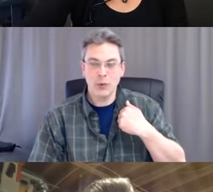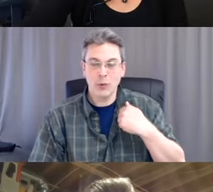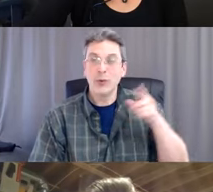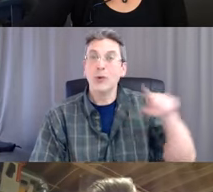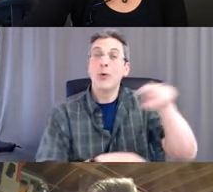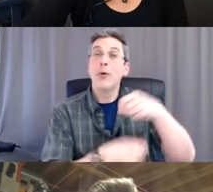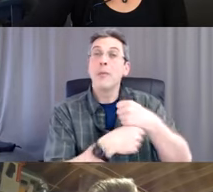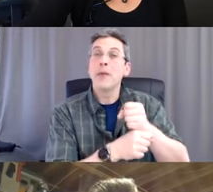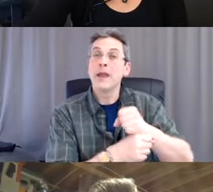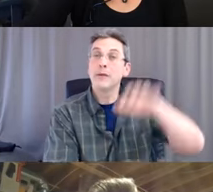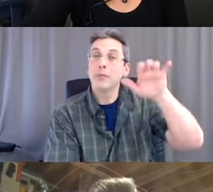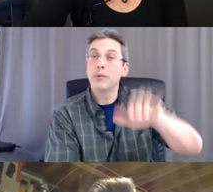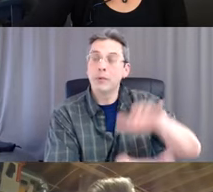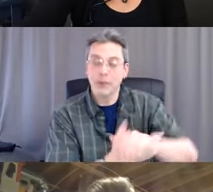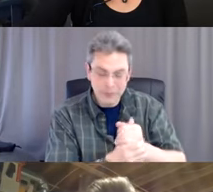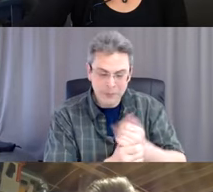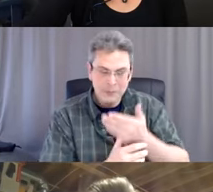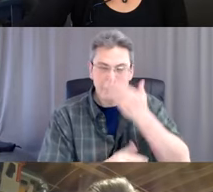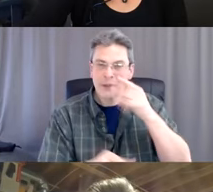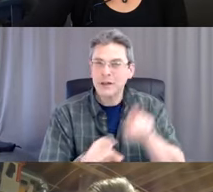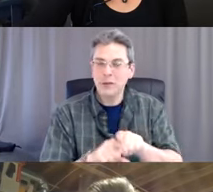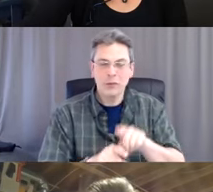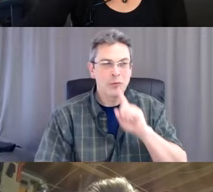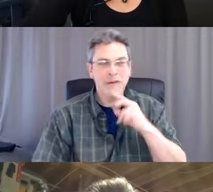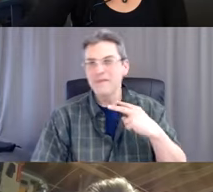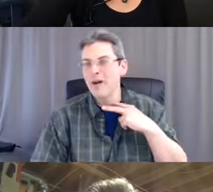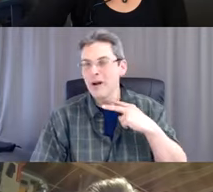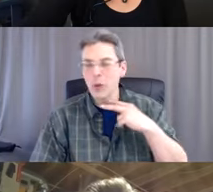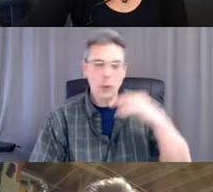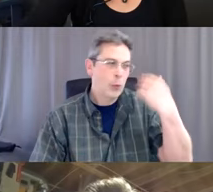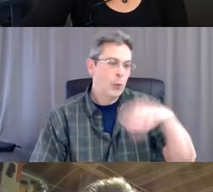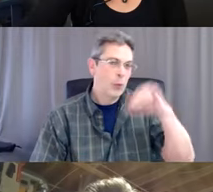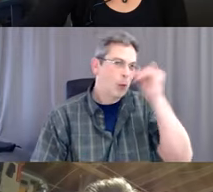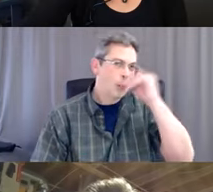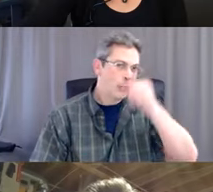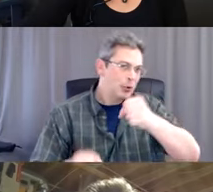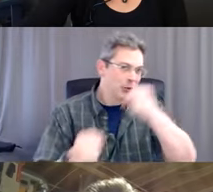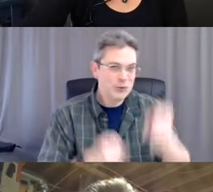my hands with. So when we're using alcohol-based hand rubs,